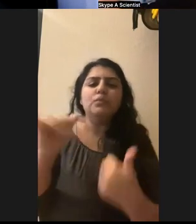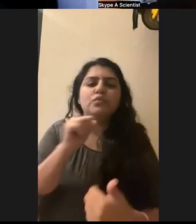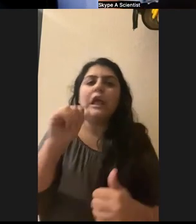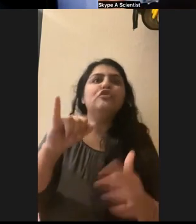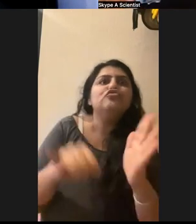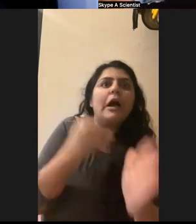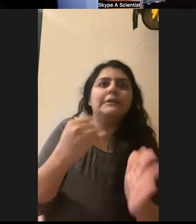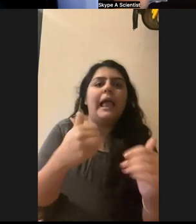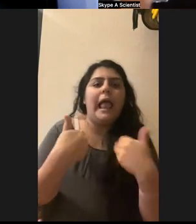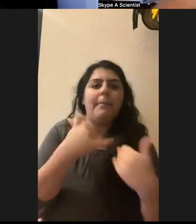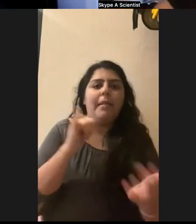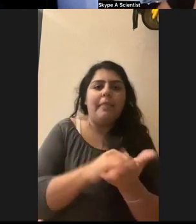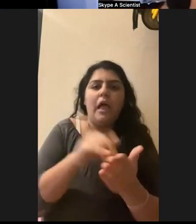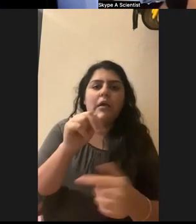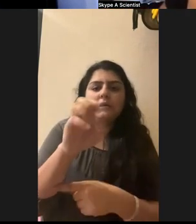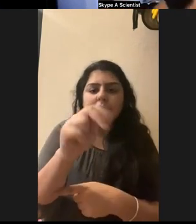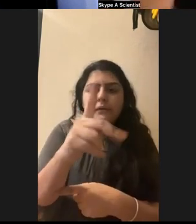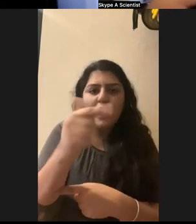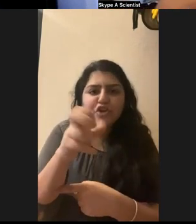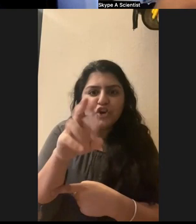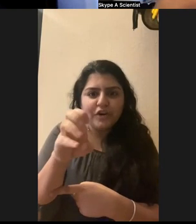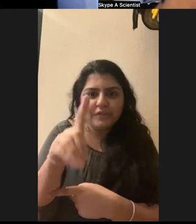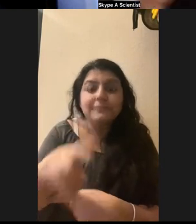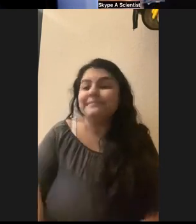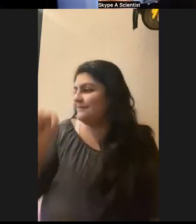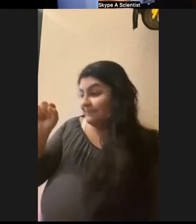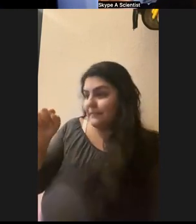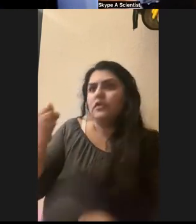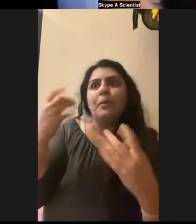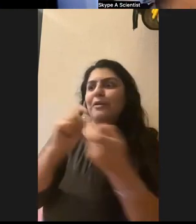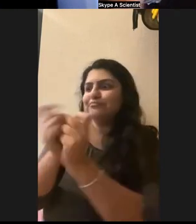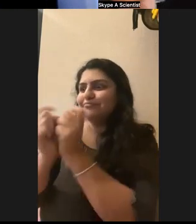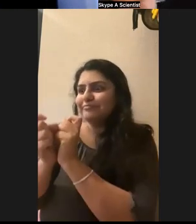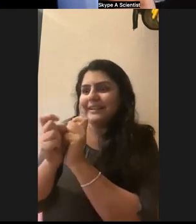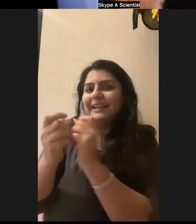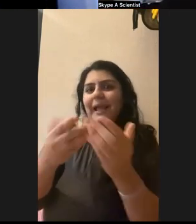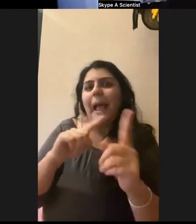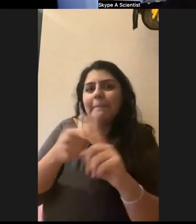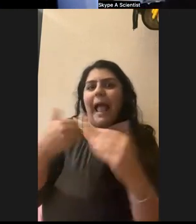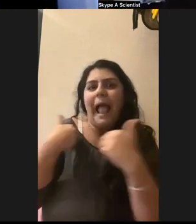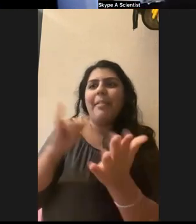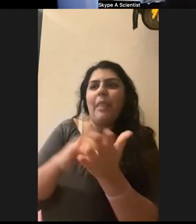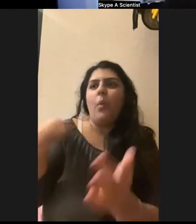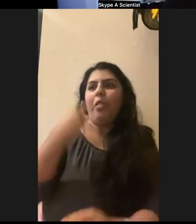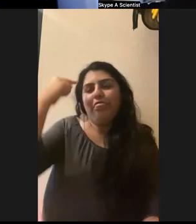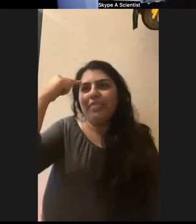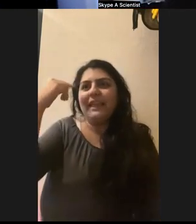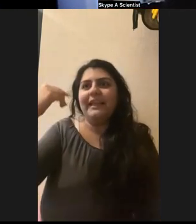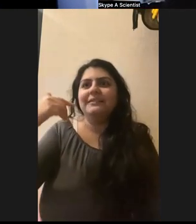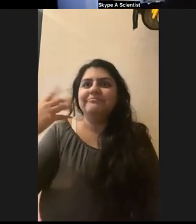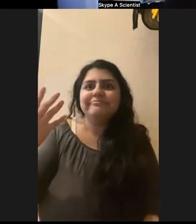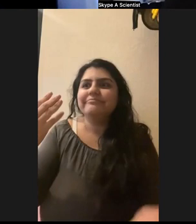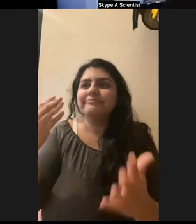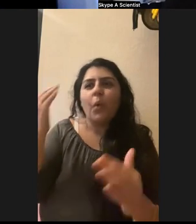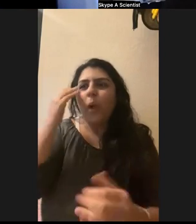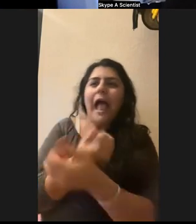changing all the time, animals that we knew a fair amount about will change. And then we don't know what they've changed too. It's right. If they end up in a new